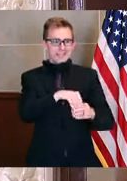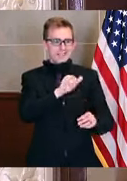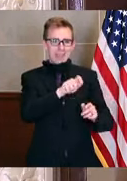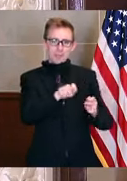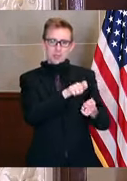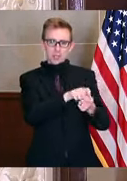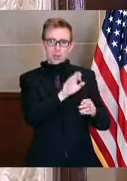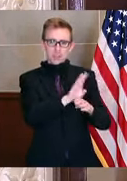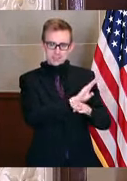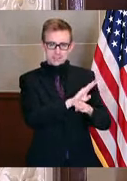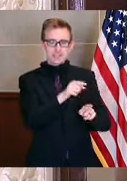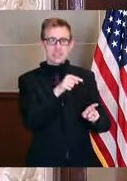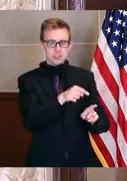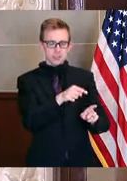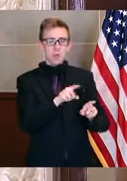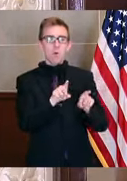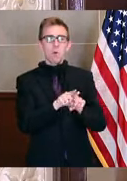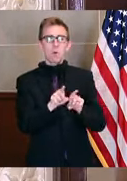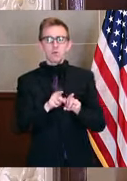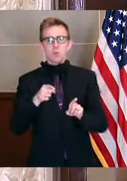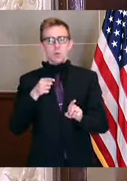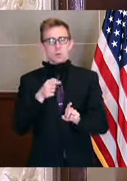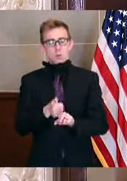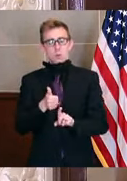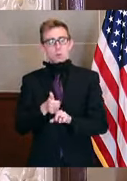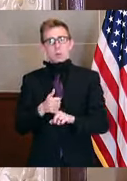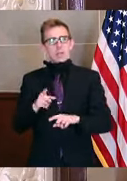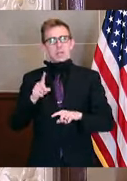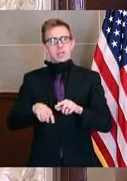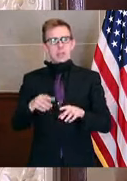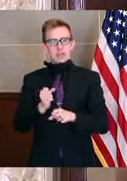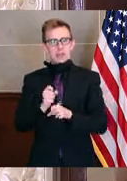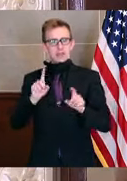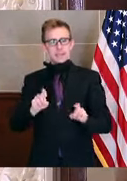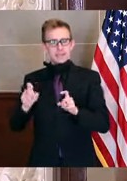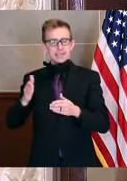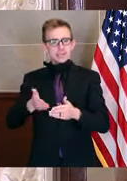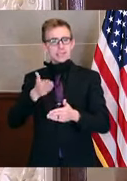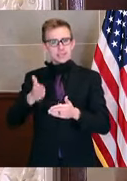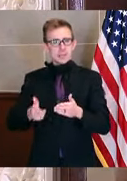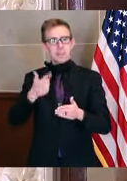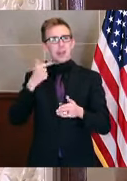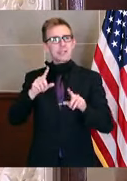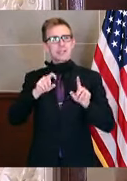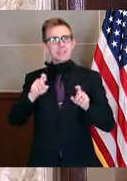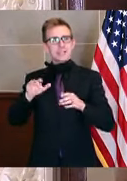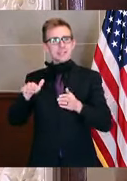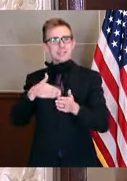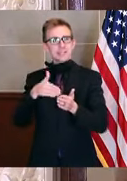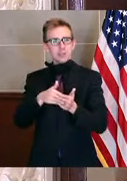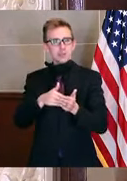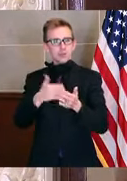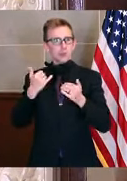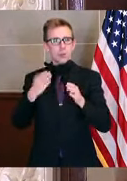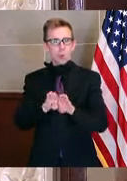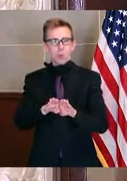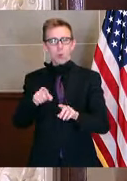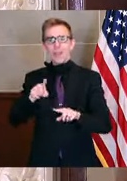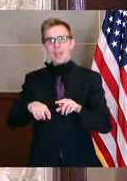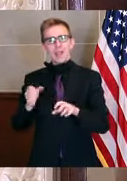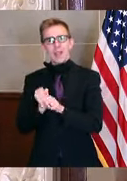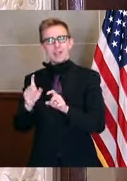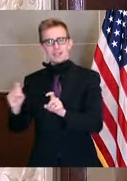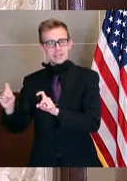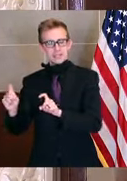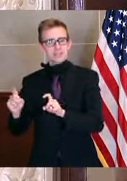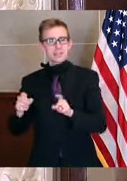but also who was unable to complete the testing requirements while the testing centers have remained closed due to